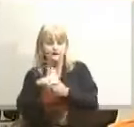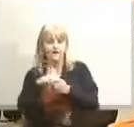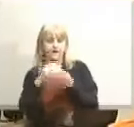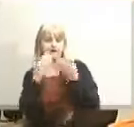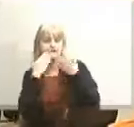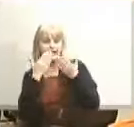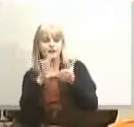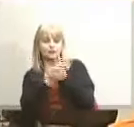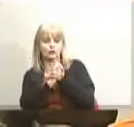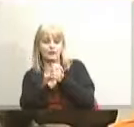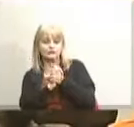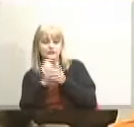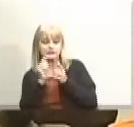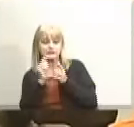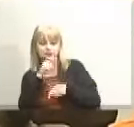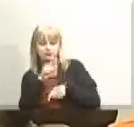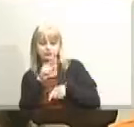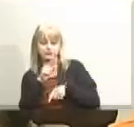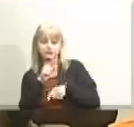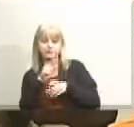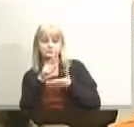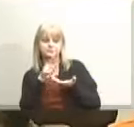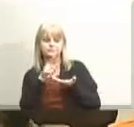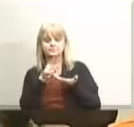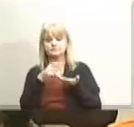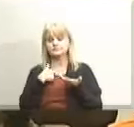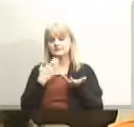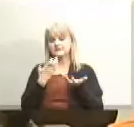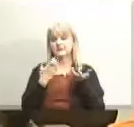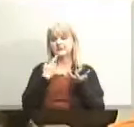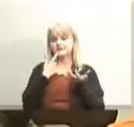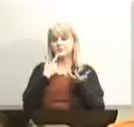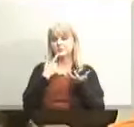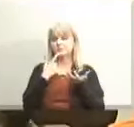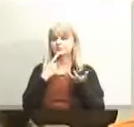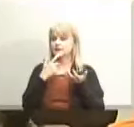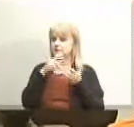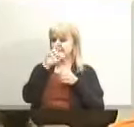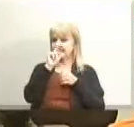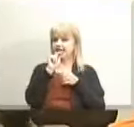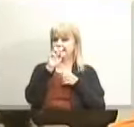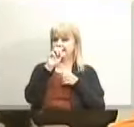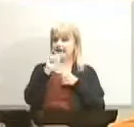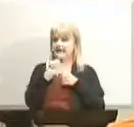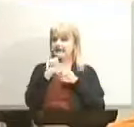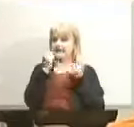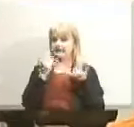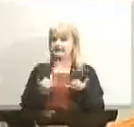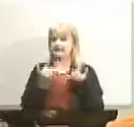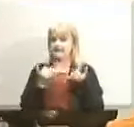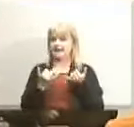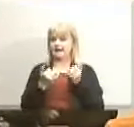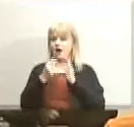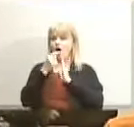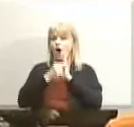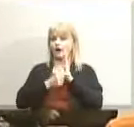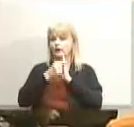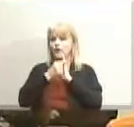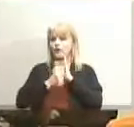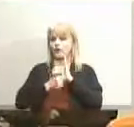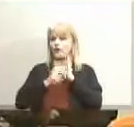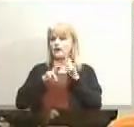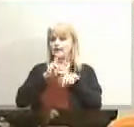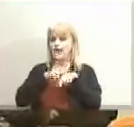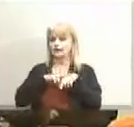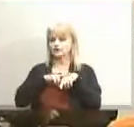to you i also just want to mention that there was an nea today article national press